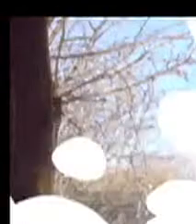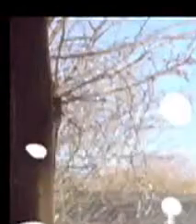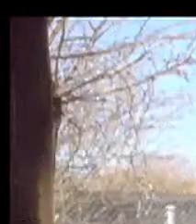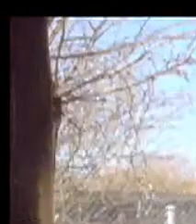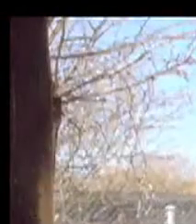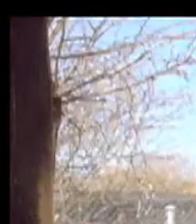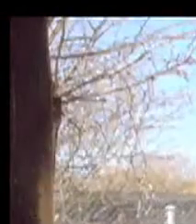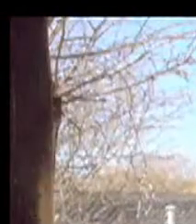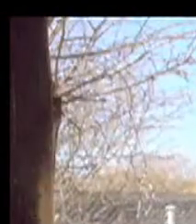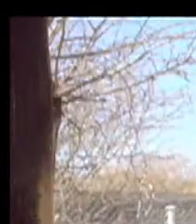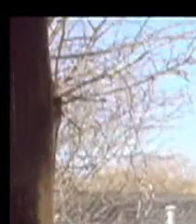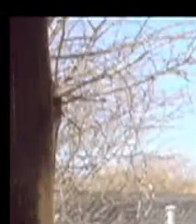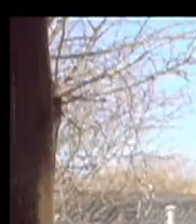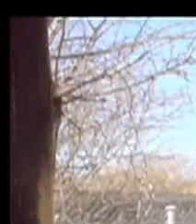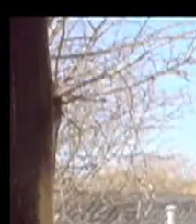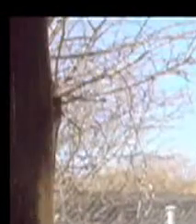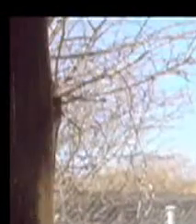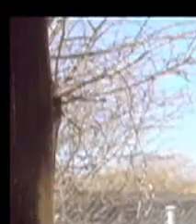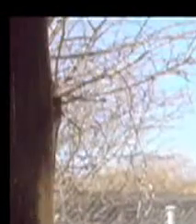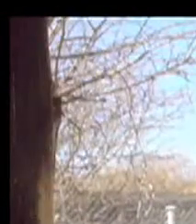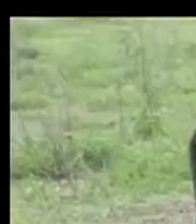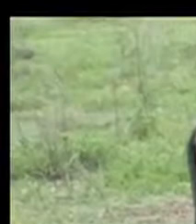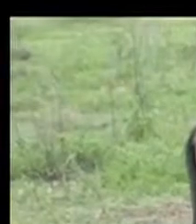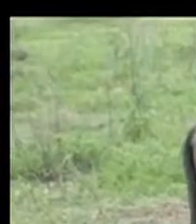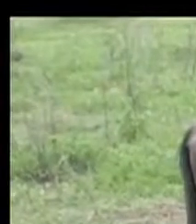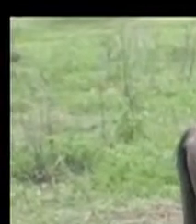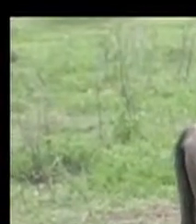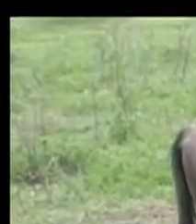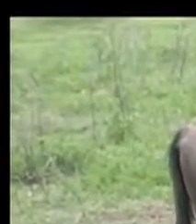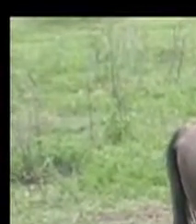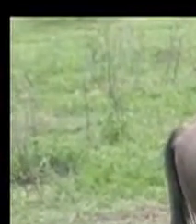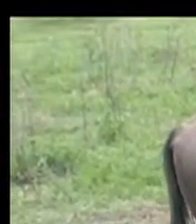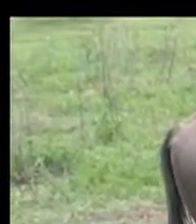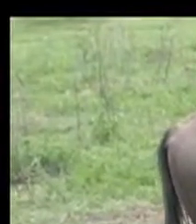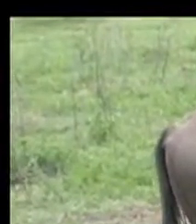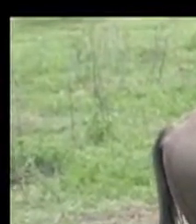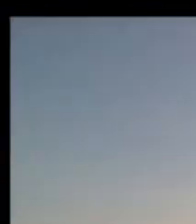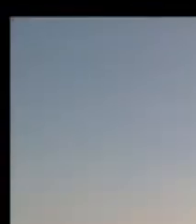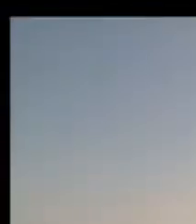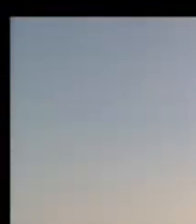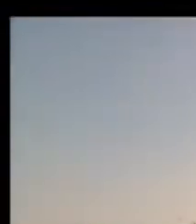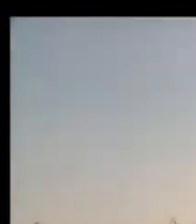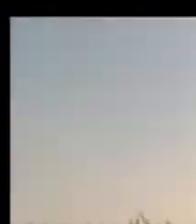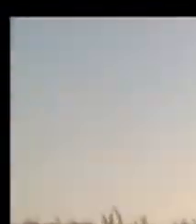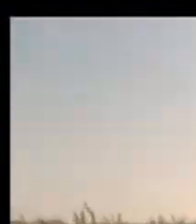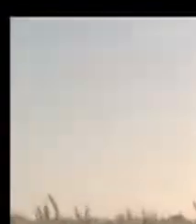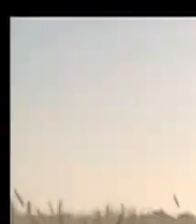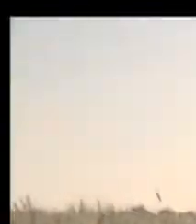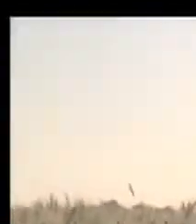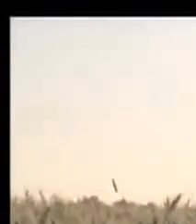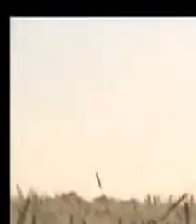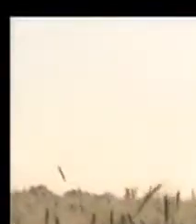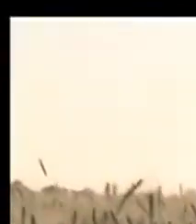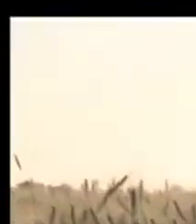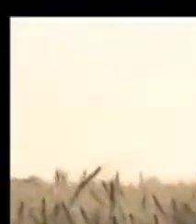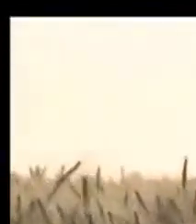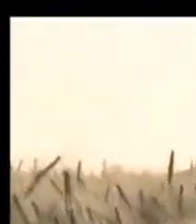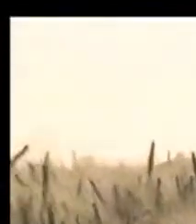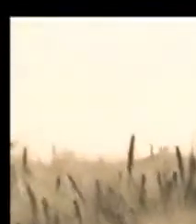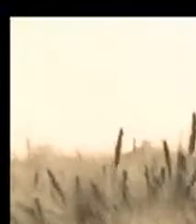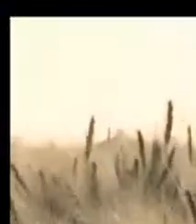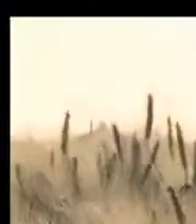Living things grow. Living and animals eat to grow. Plants use energy from the sun to grow.